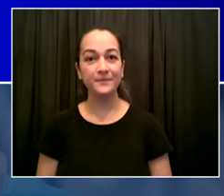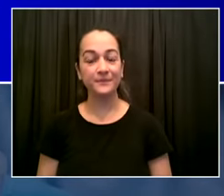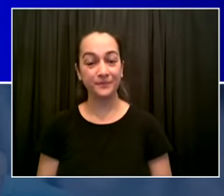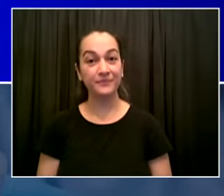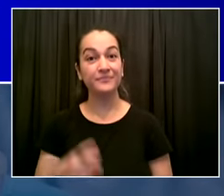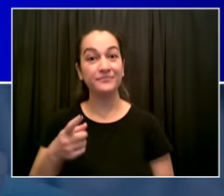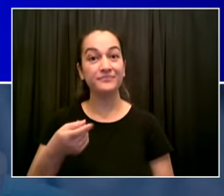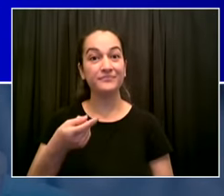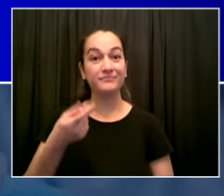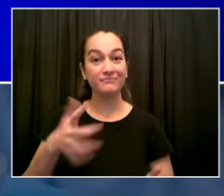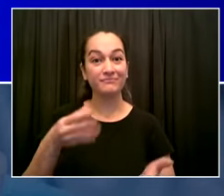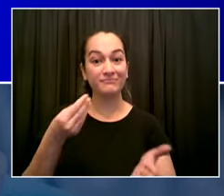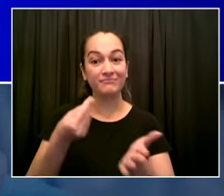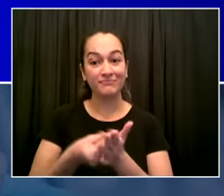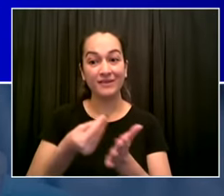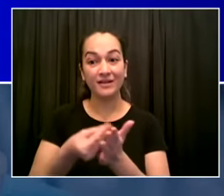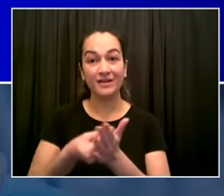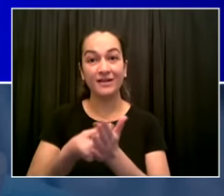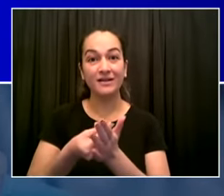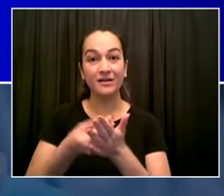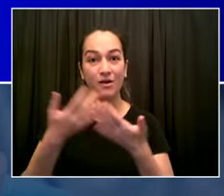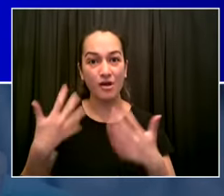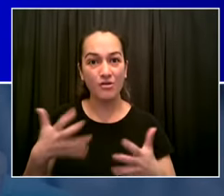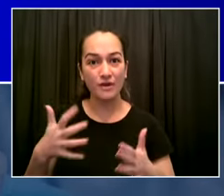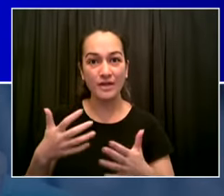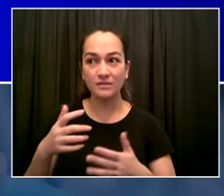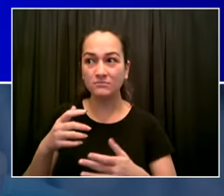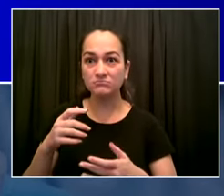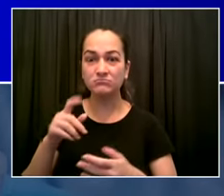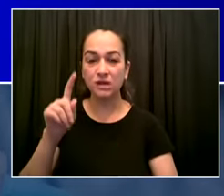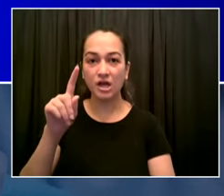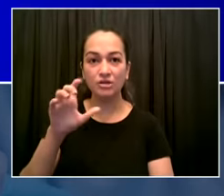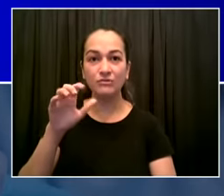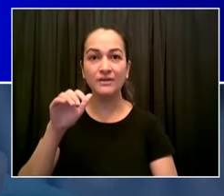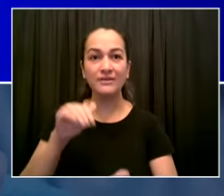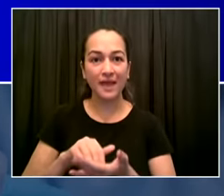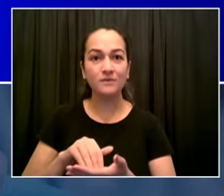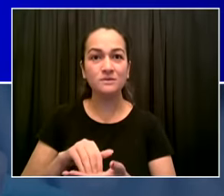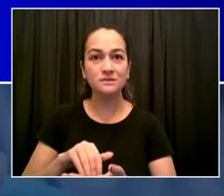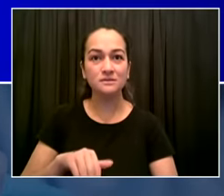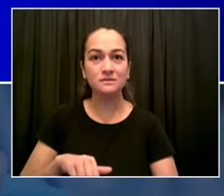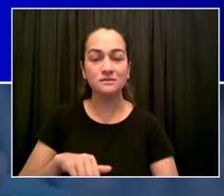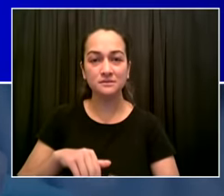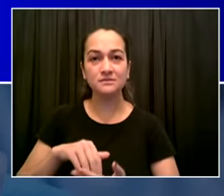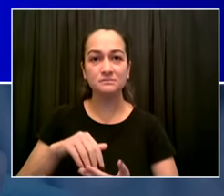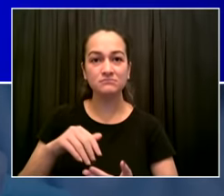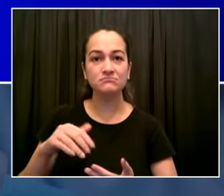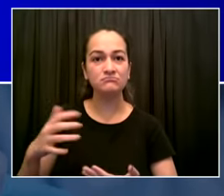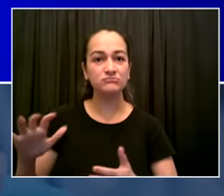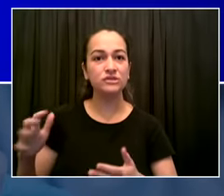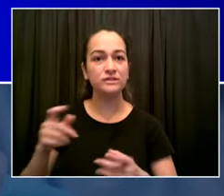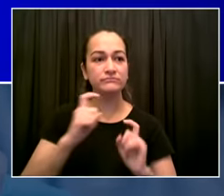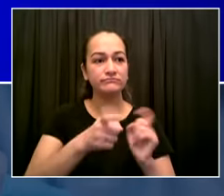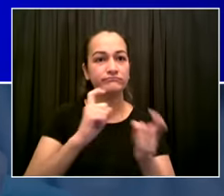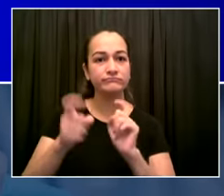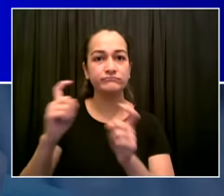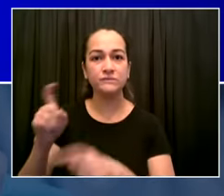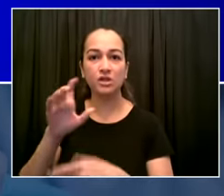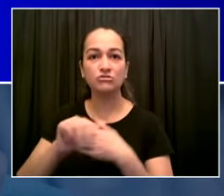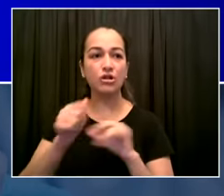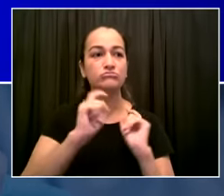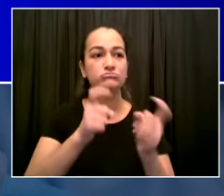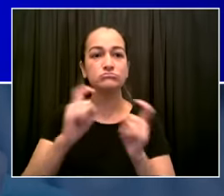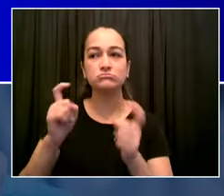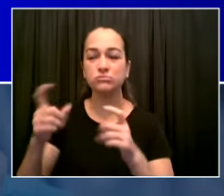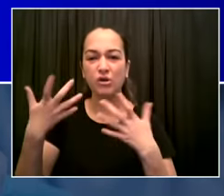dollar incentive when they took their first dose of the vaccine this is something we announced it feels like it was yesterday and already